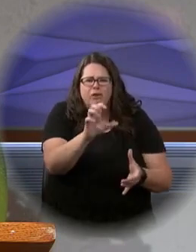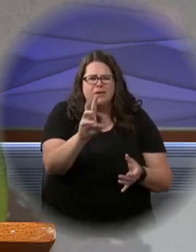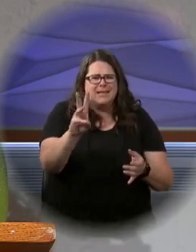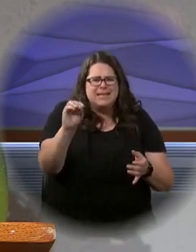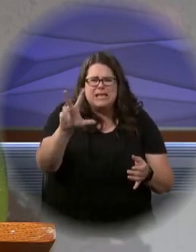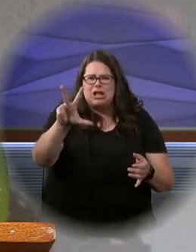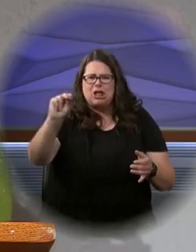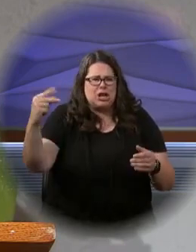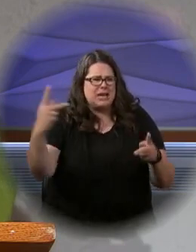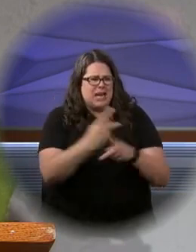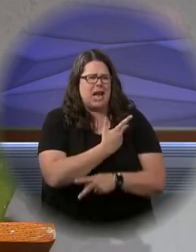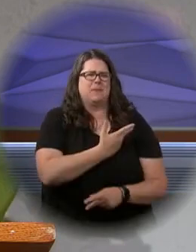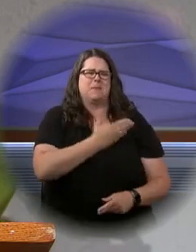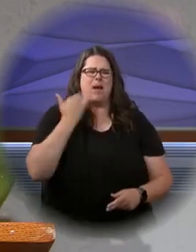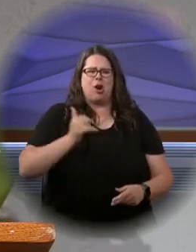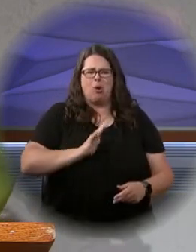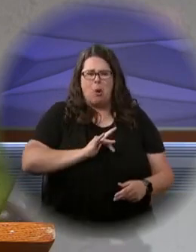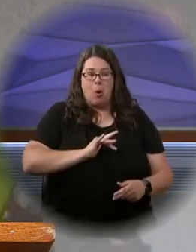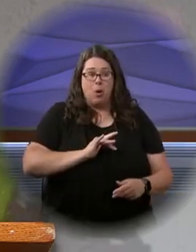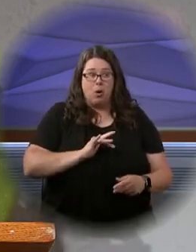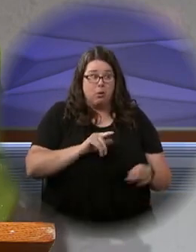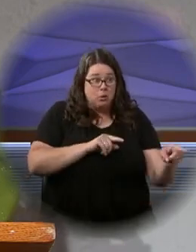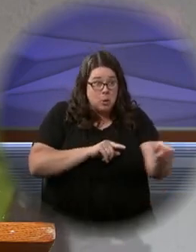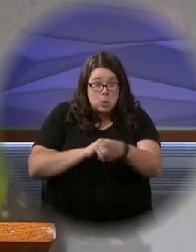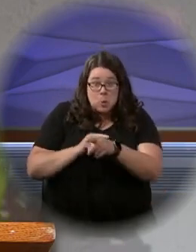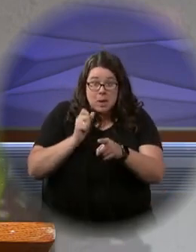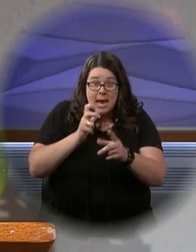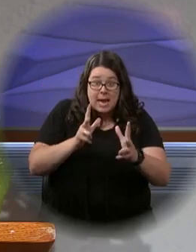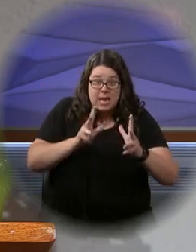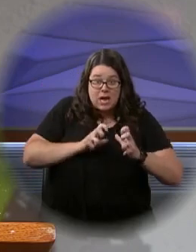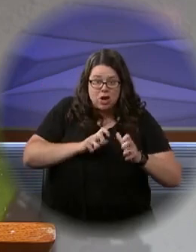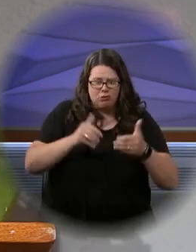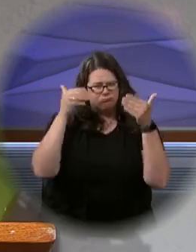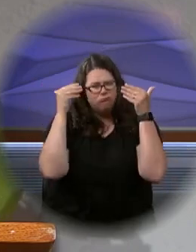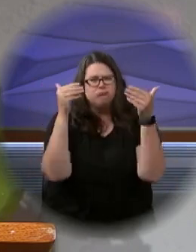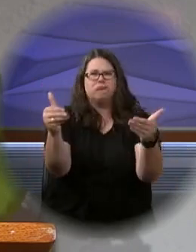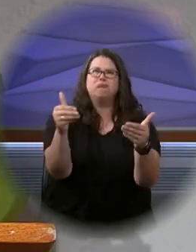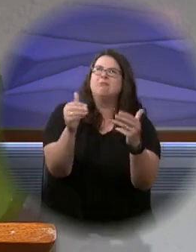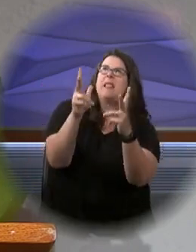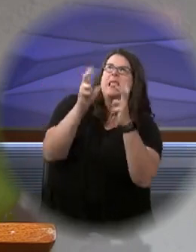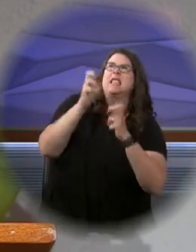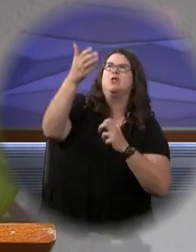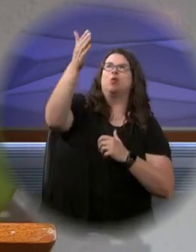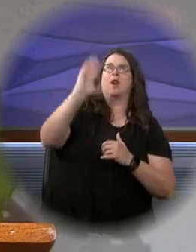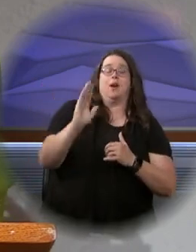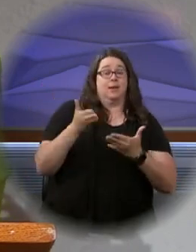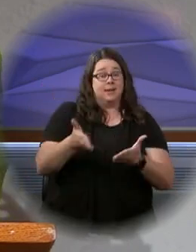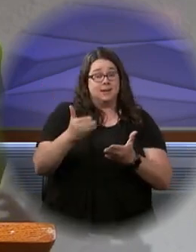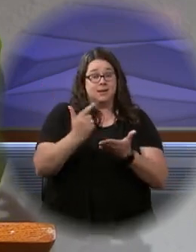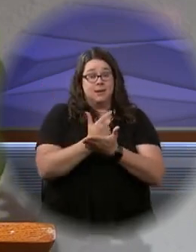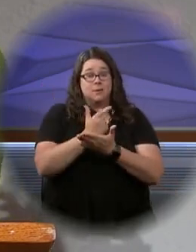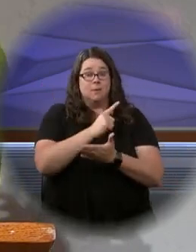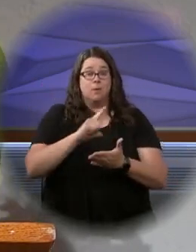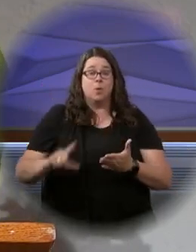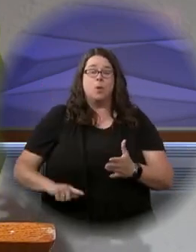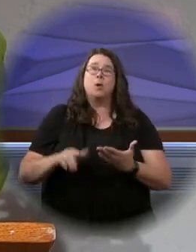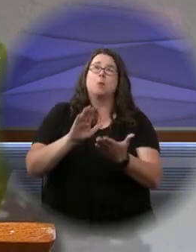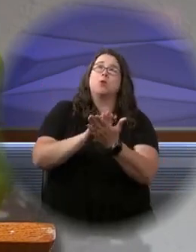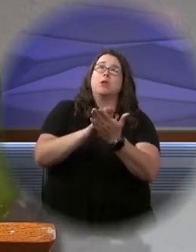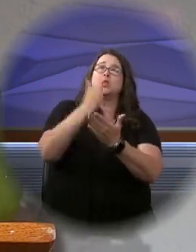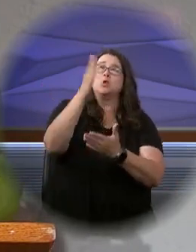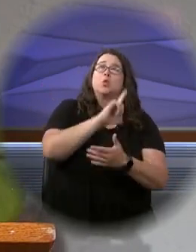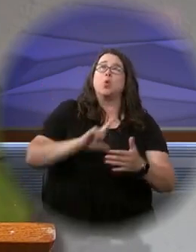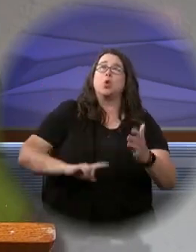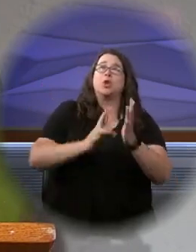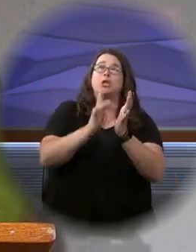thirtyfold. Whoever has ears ought to hear. The Gospel of the Lord. Praise